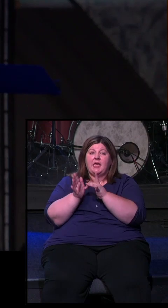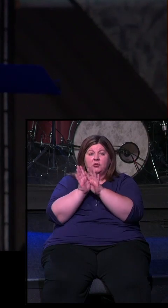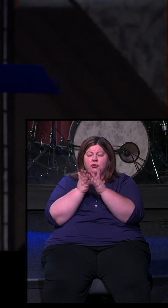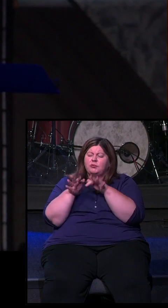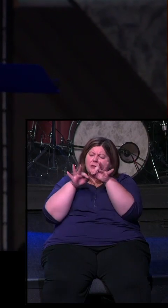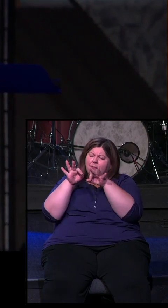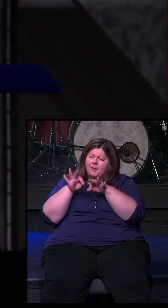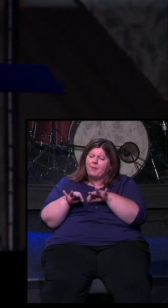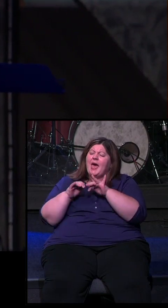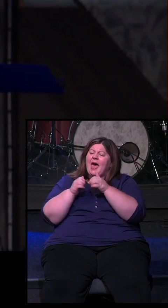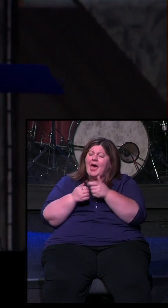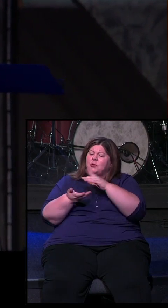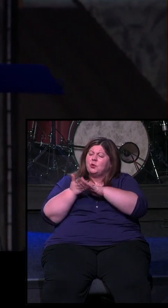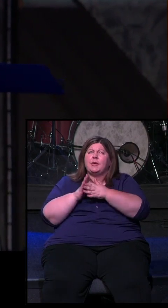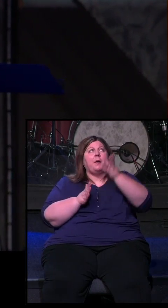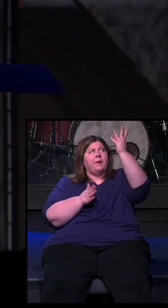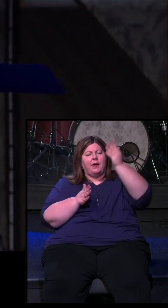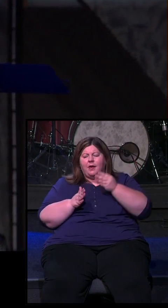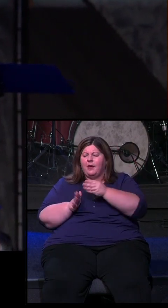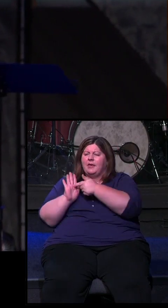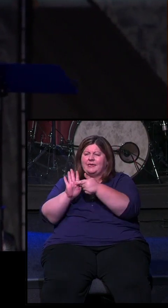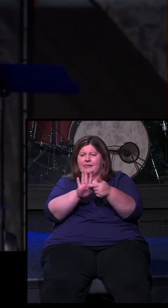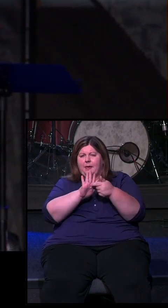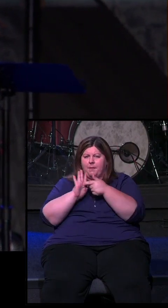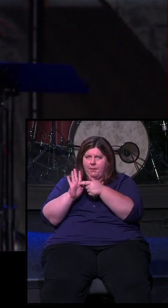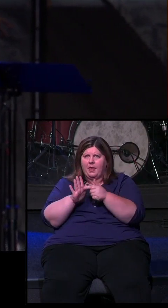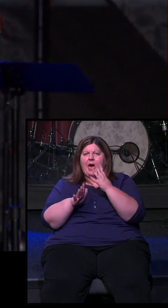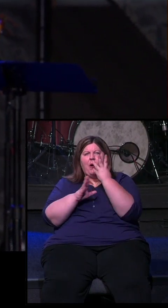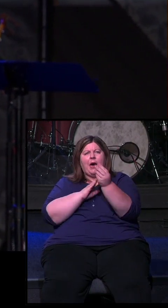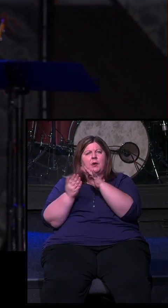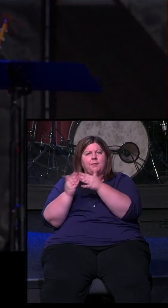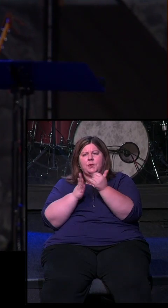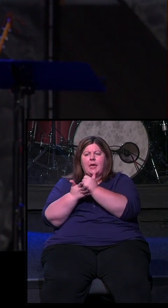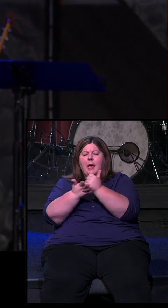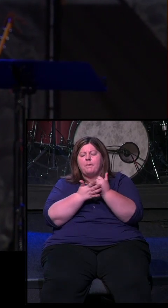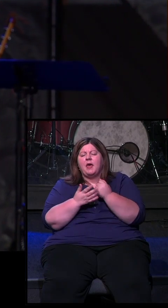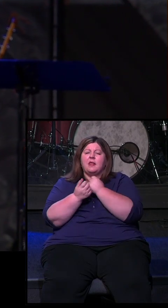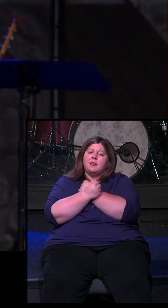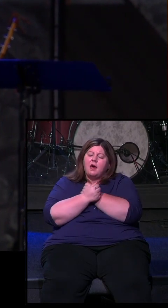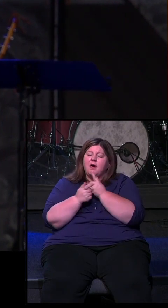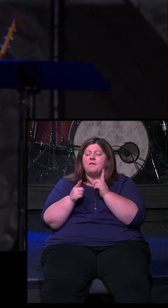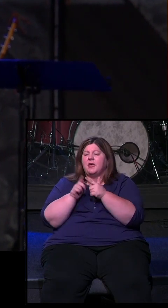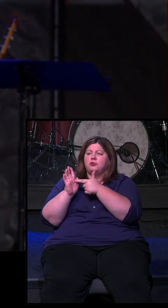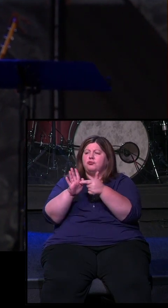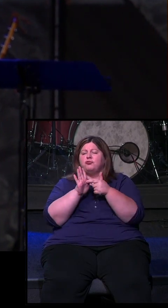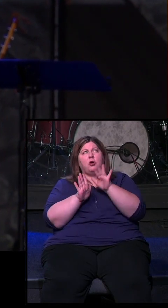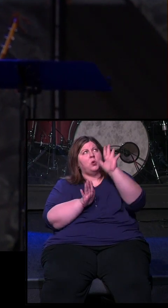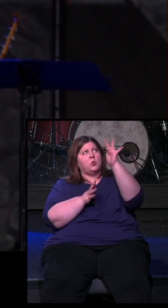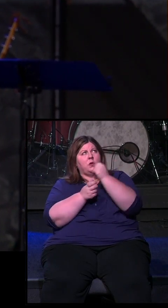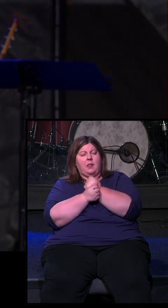but how to be the hands and feet. How to be out in our communities. How to love, and how to show God's love.